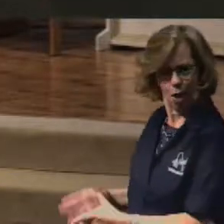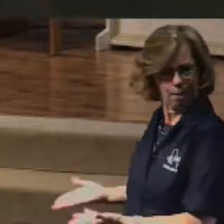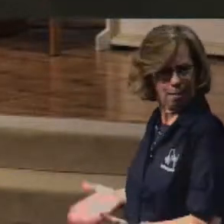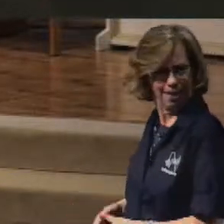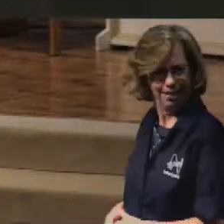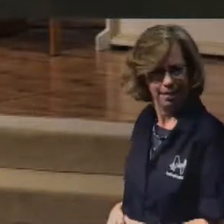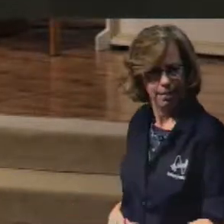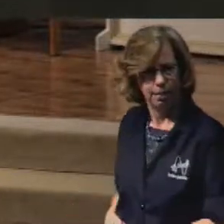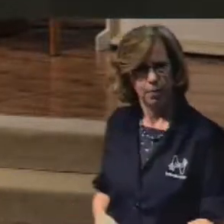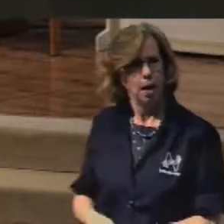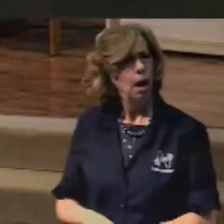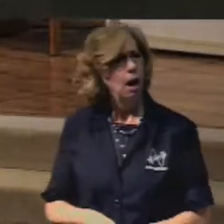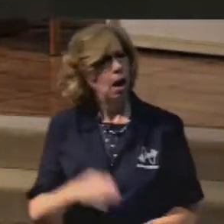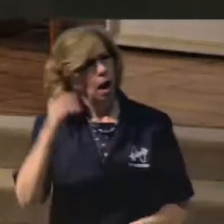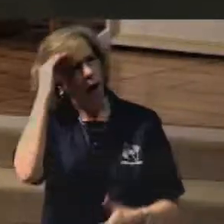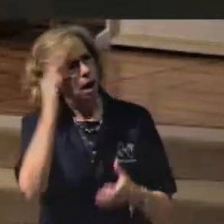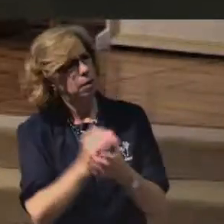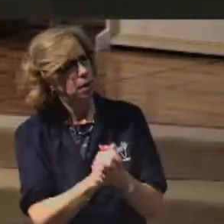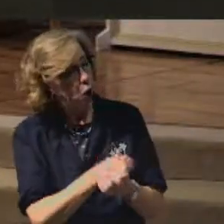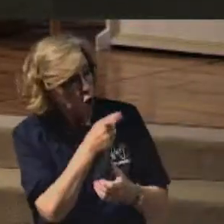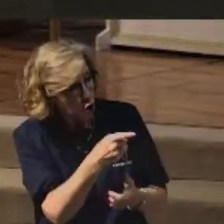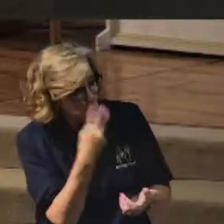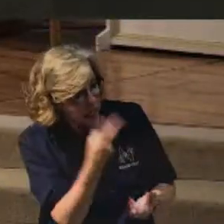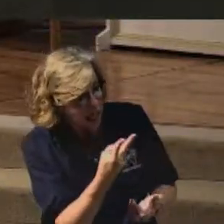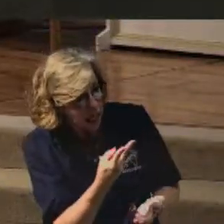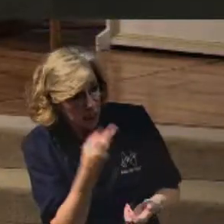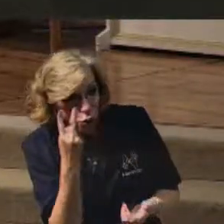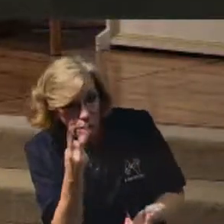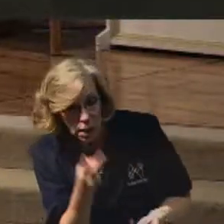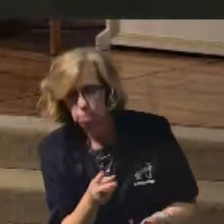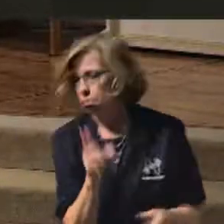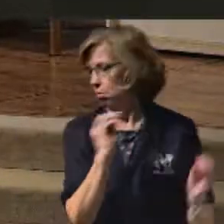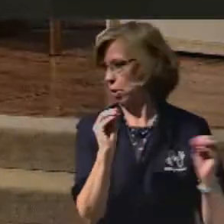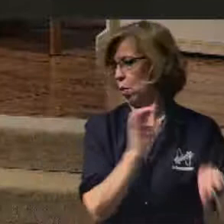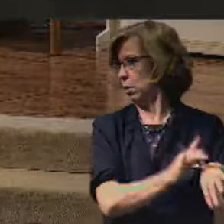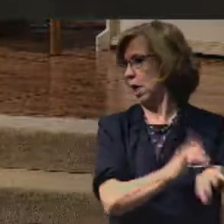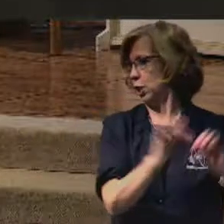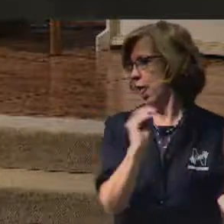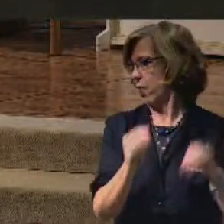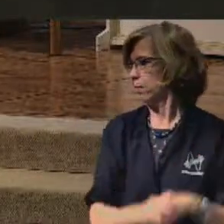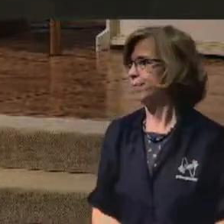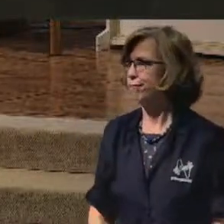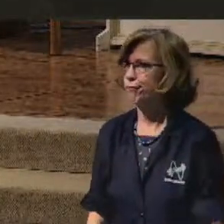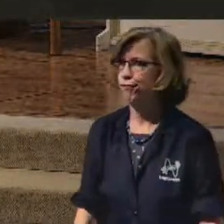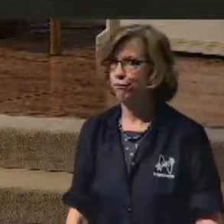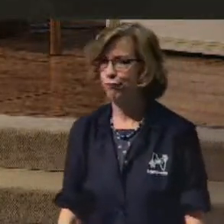Honey, have you seen this? Have you seen that? No, I haven't touched it. Oh, that tells me something.